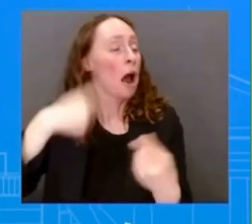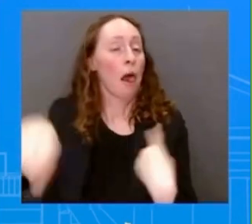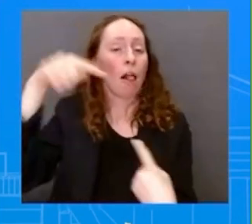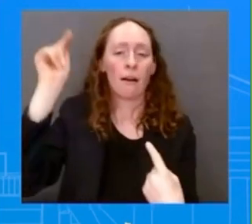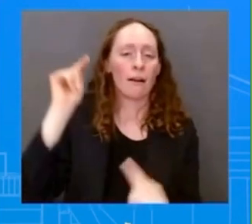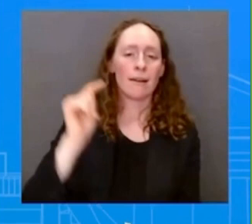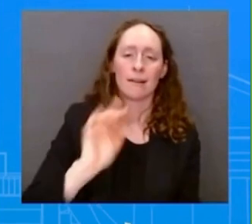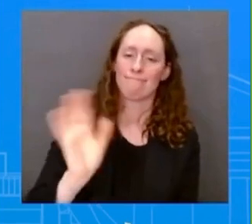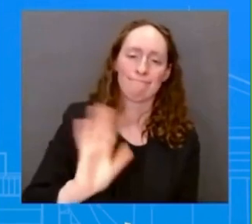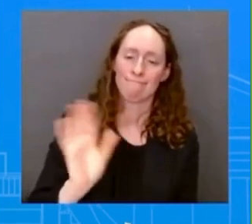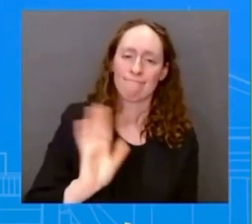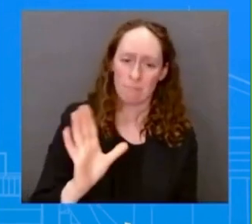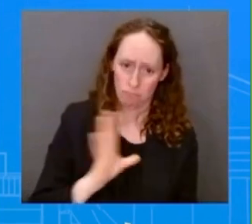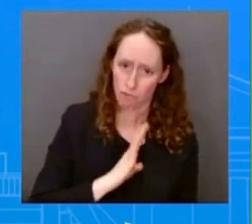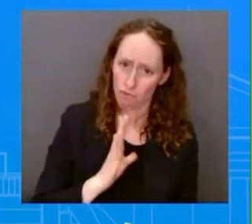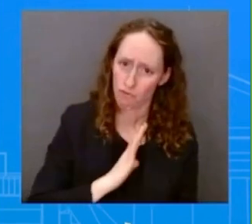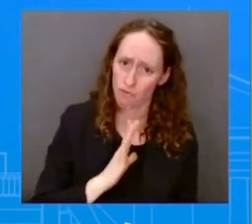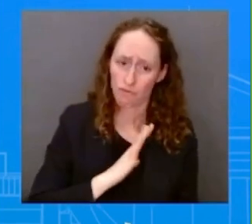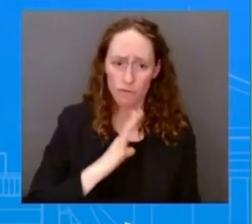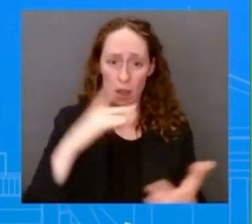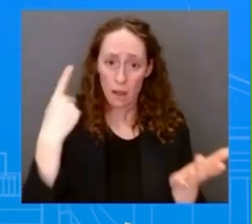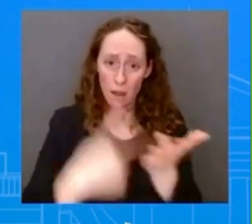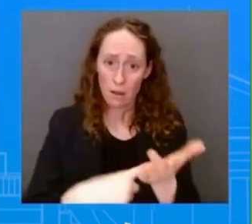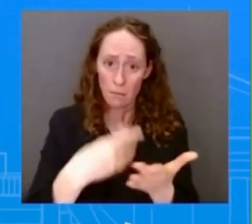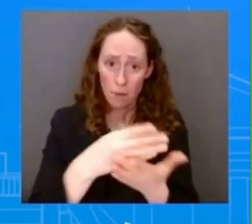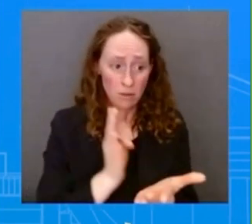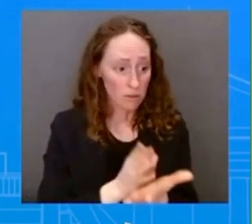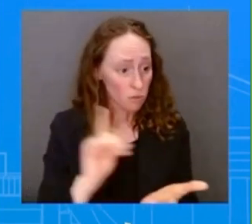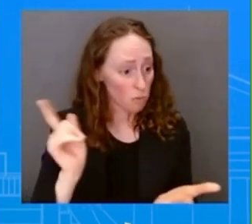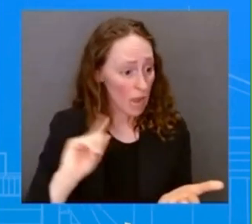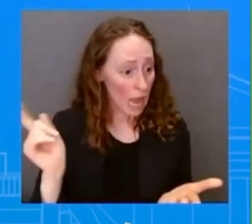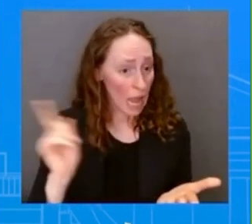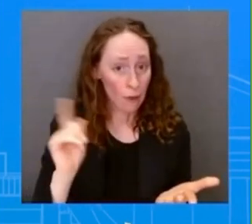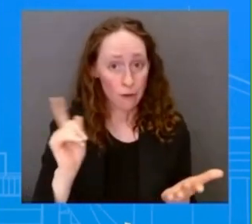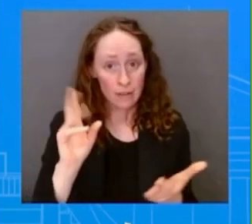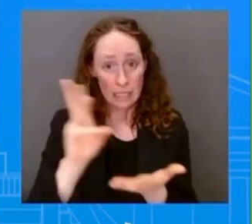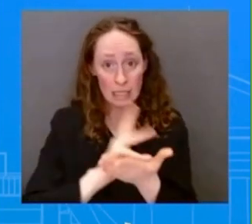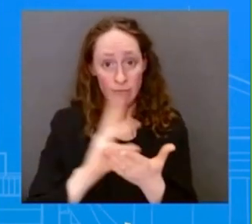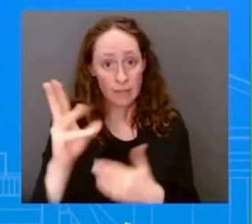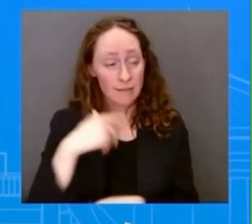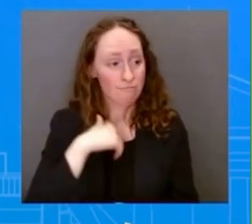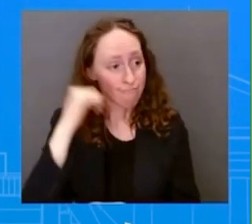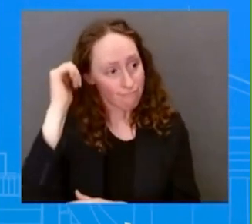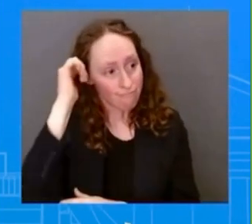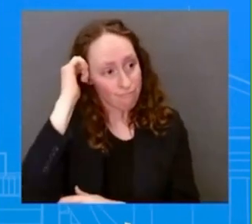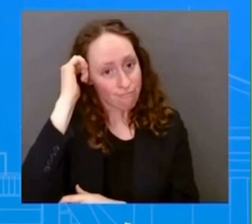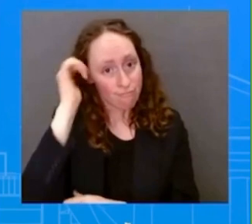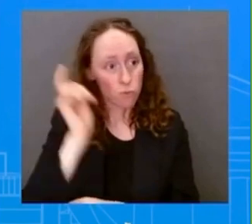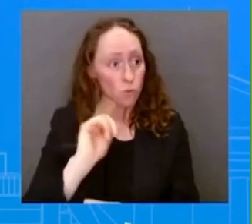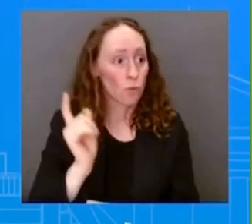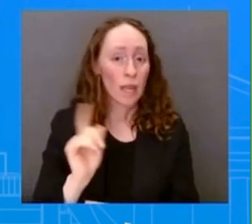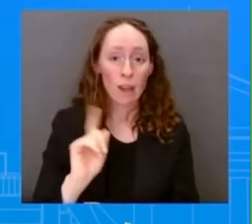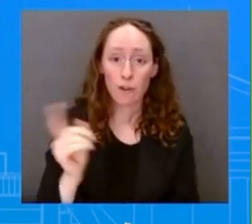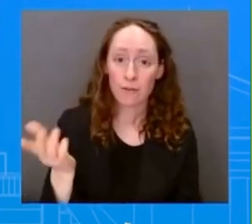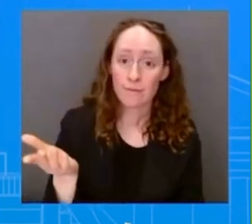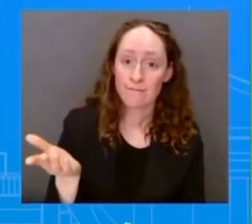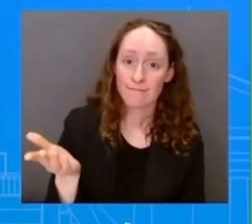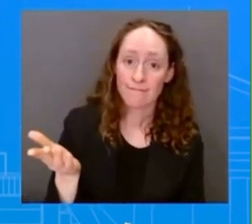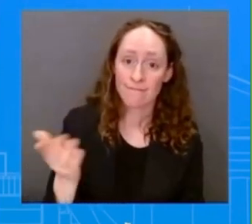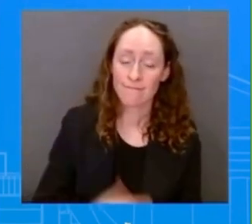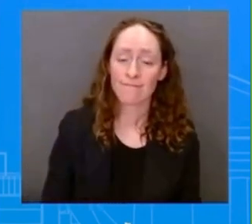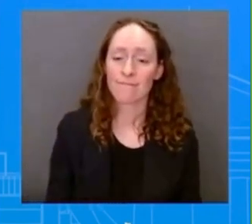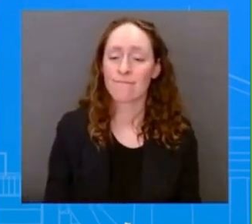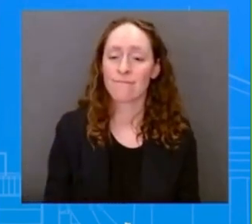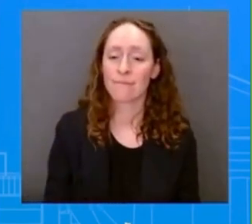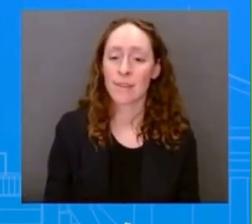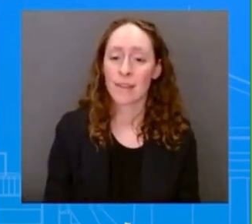it's been about six weeks and nothing has, you know, not has nothing has come to fruition from that side except excuses. Go ahead, Steve. Thanks,